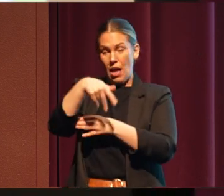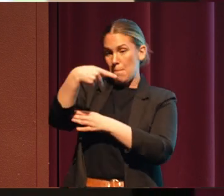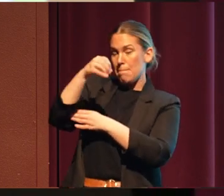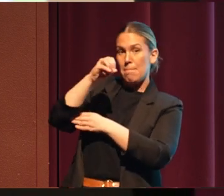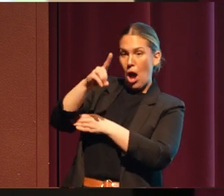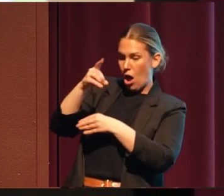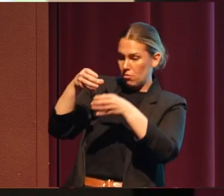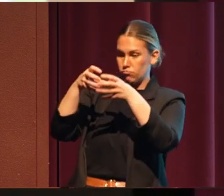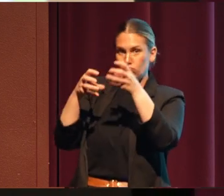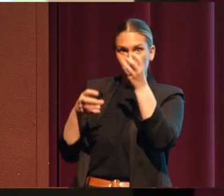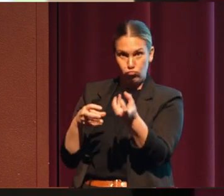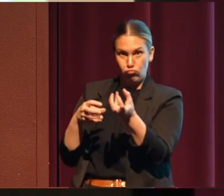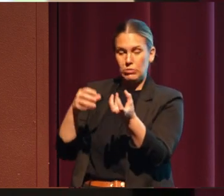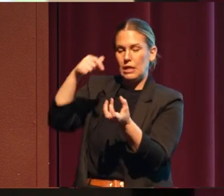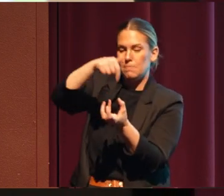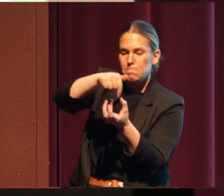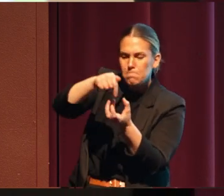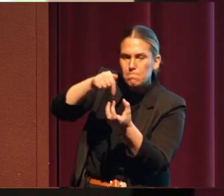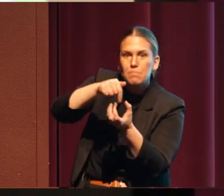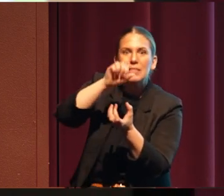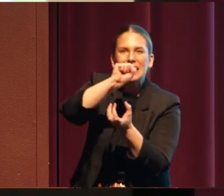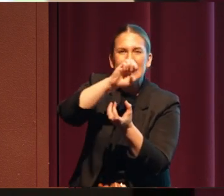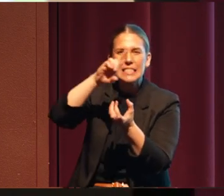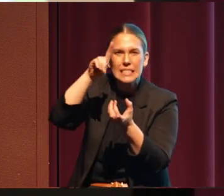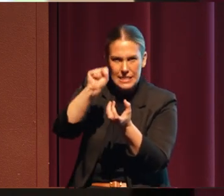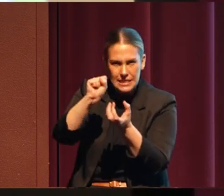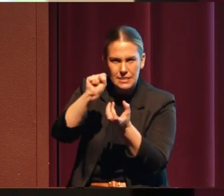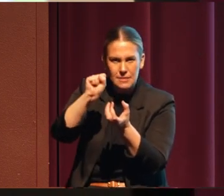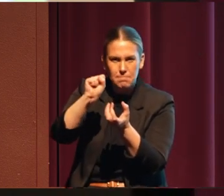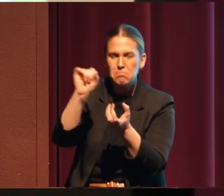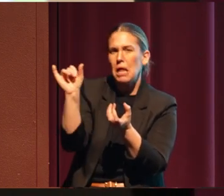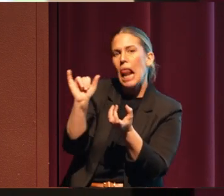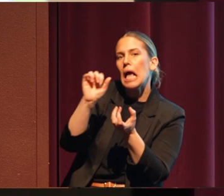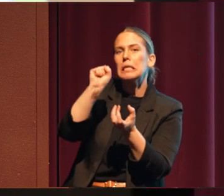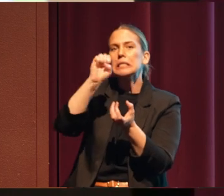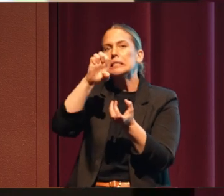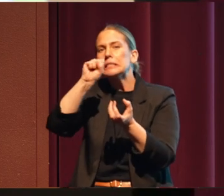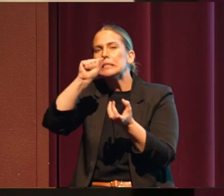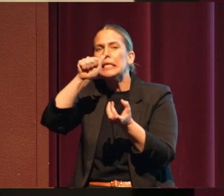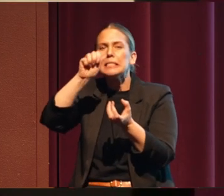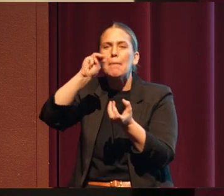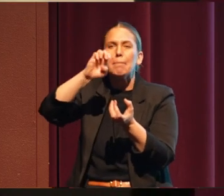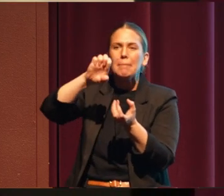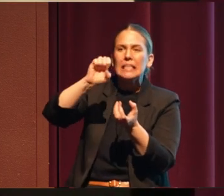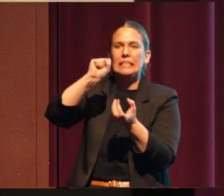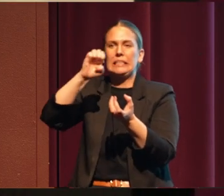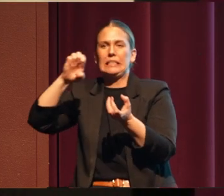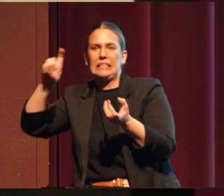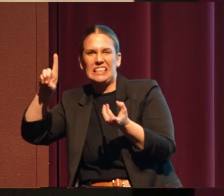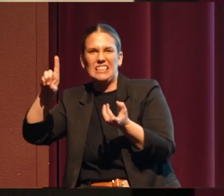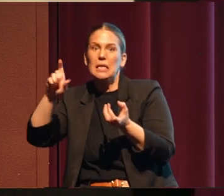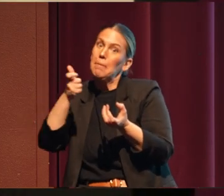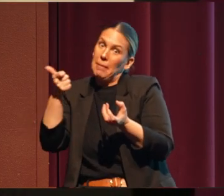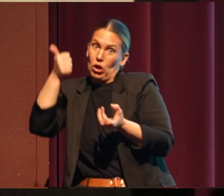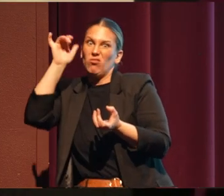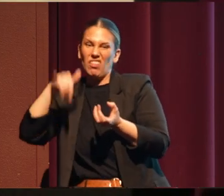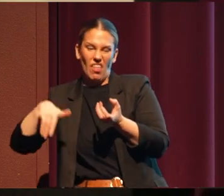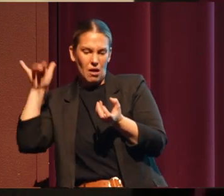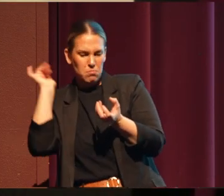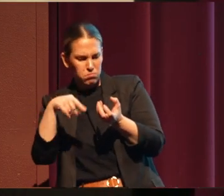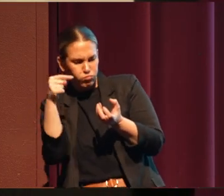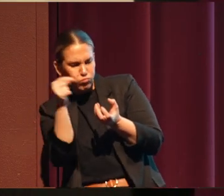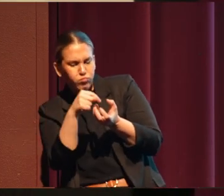little seeds. And the best way I can describe it is kind of like a sesame seed. They're bigger than that, but it's like a sesame seed because